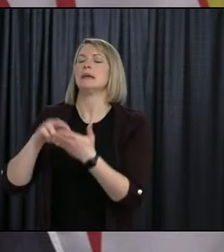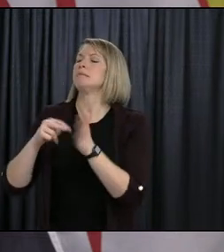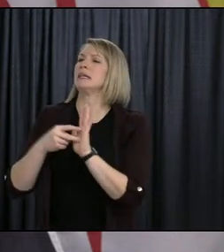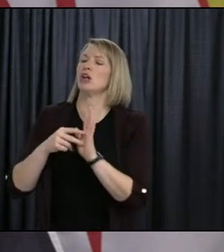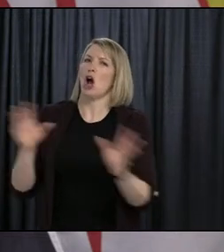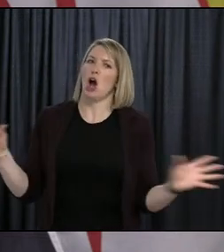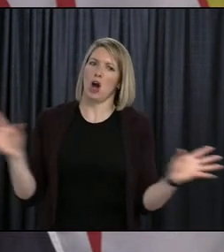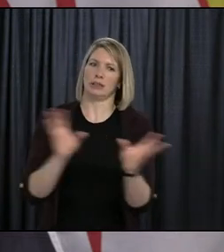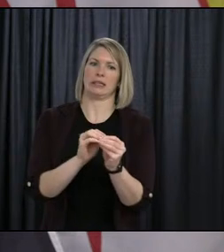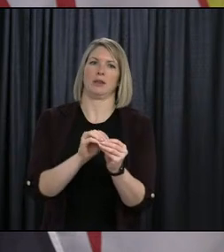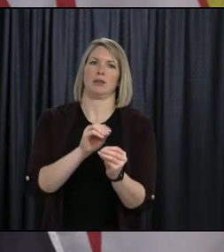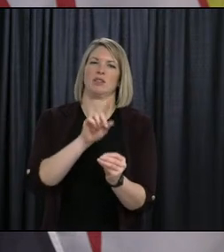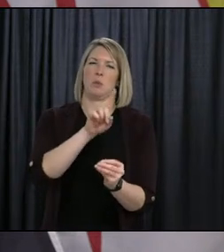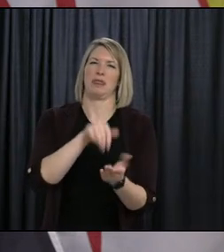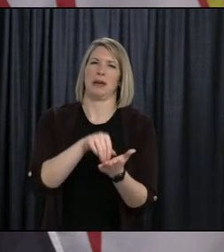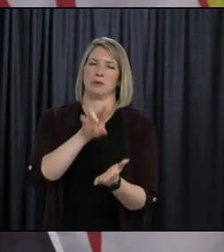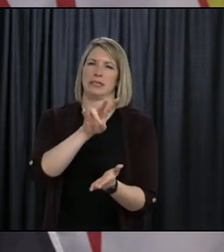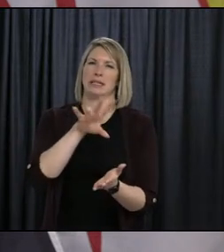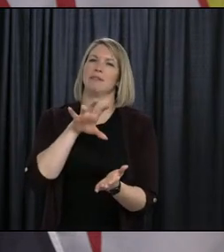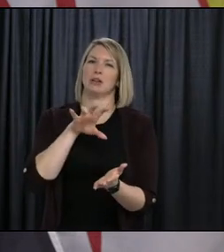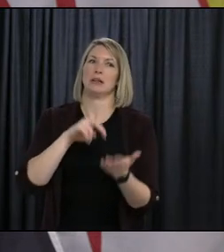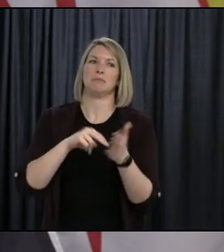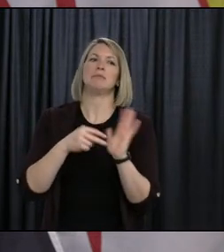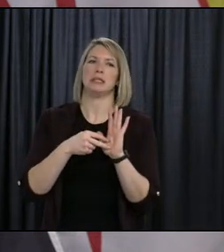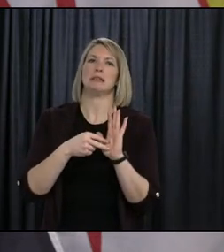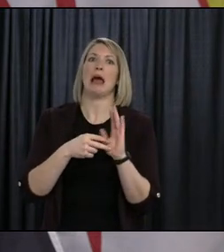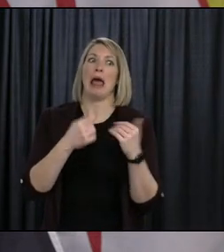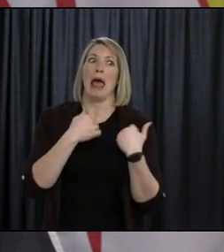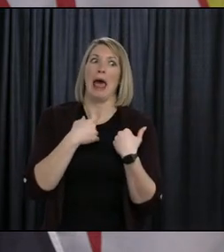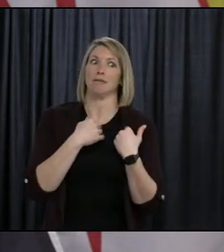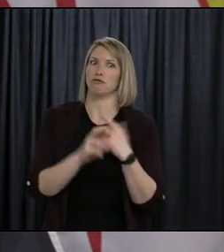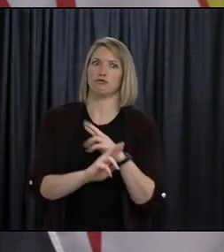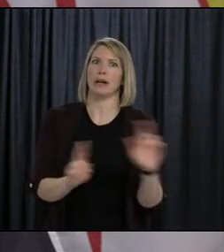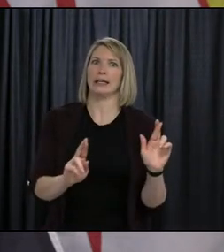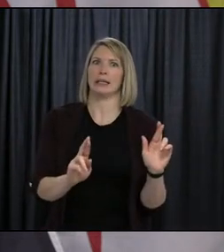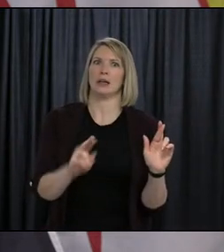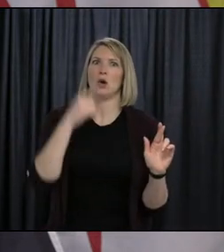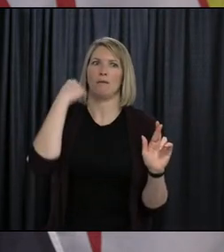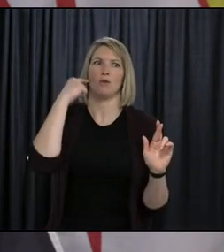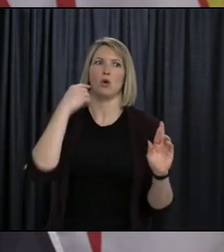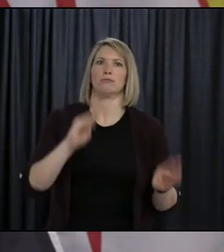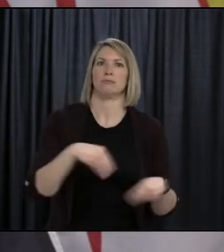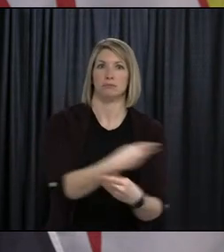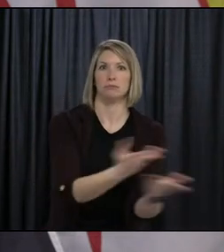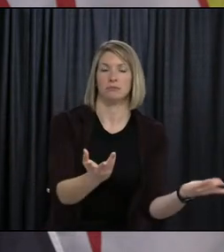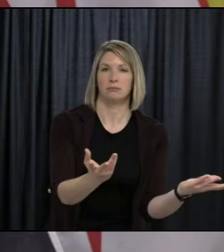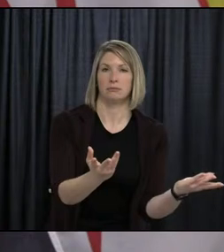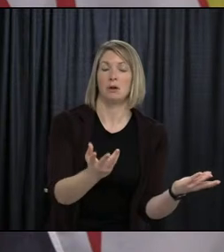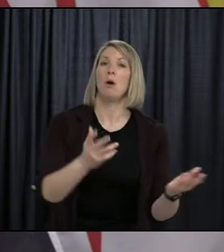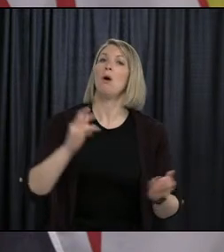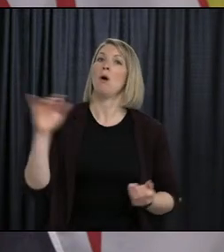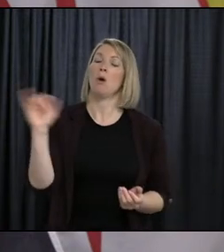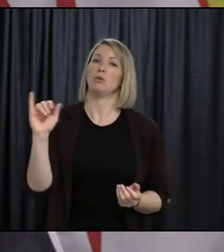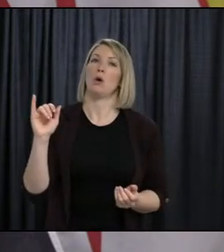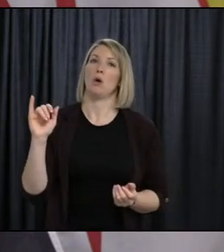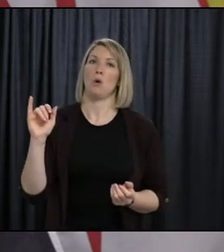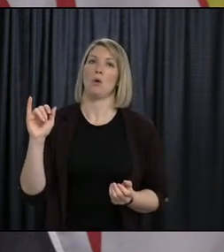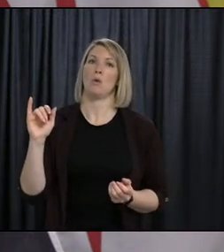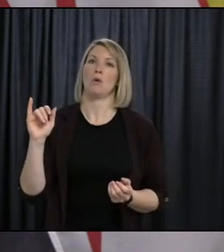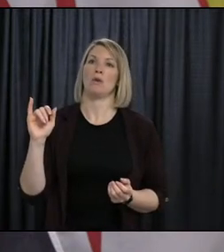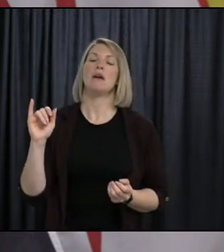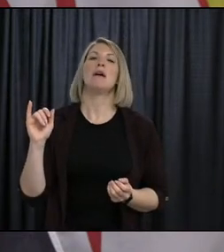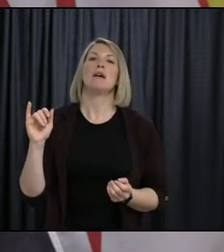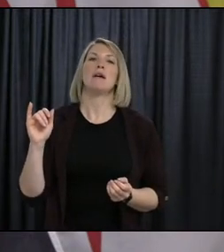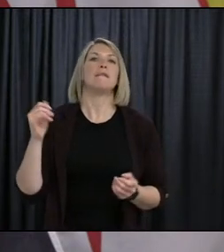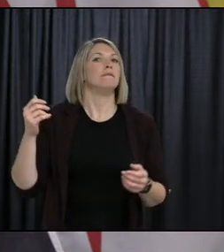roughly adding up that we have total on hand. We are also going the extra step of